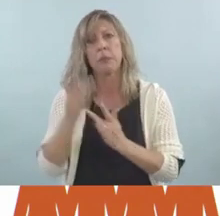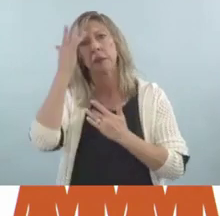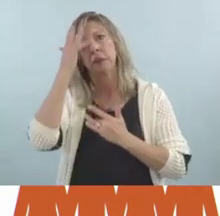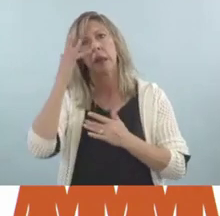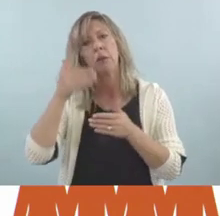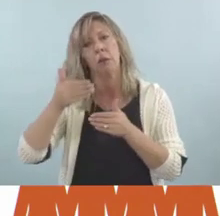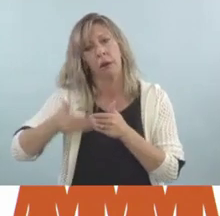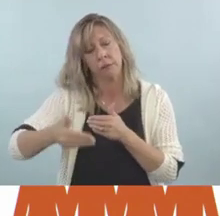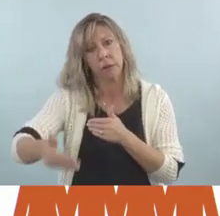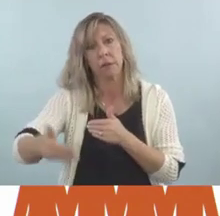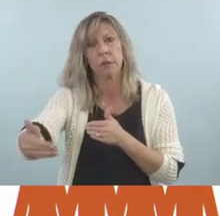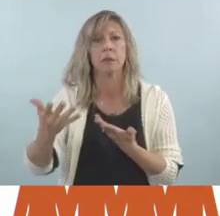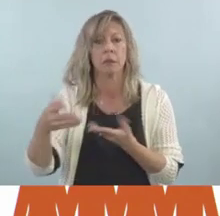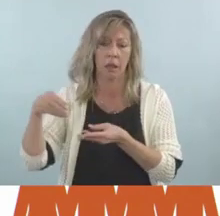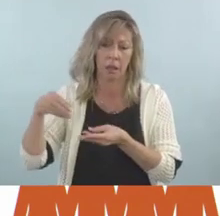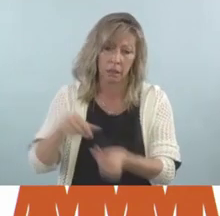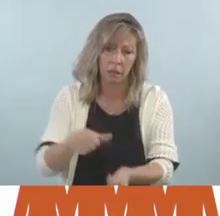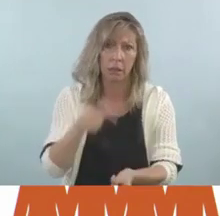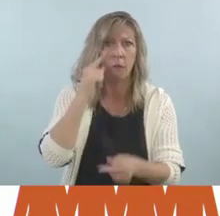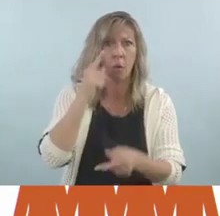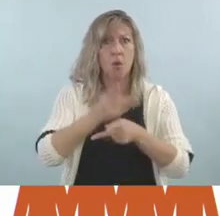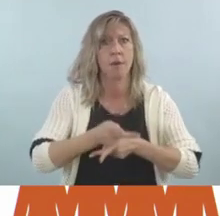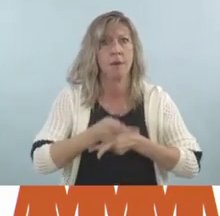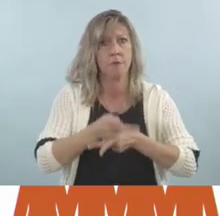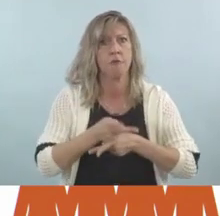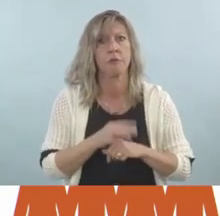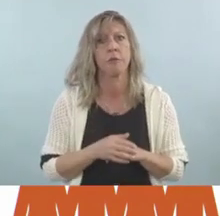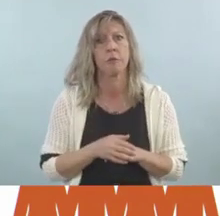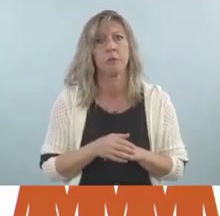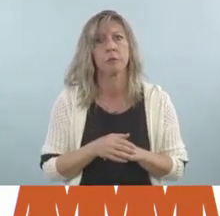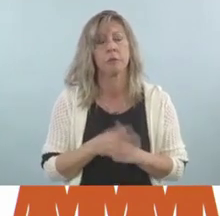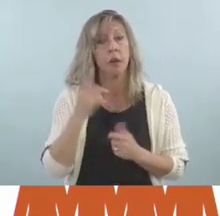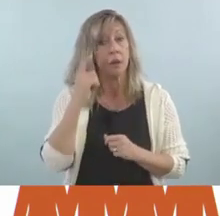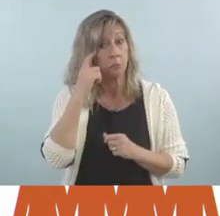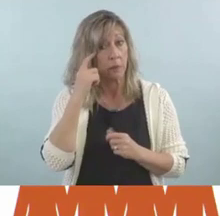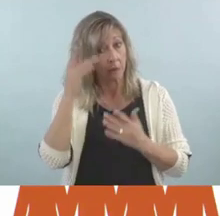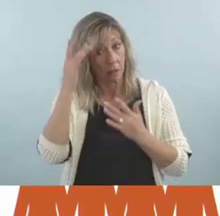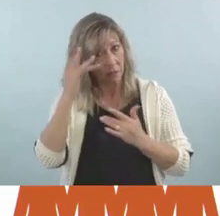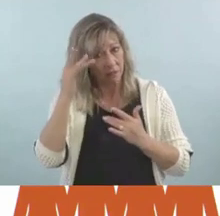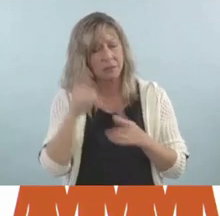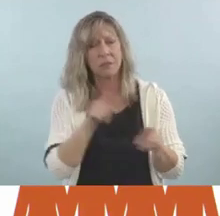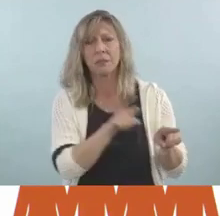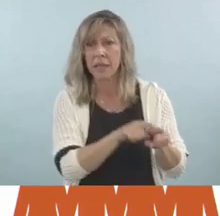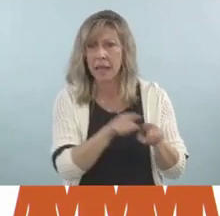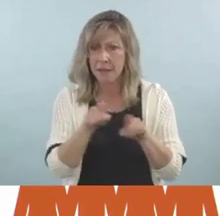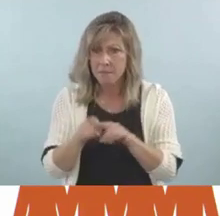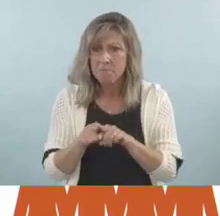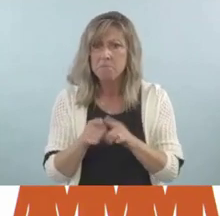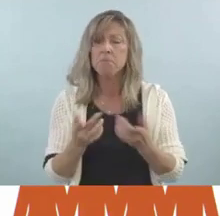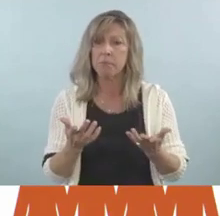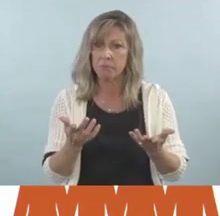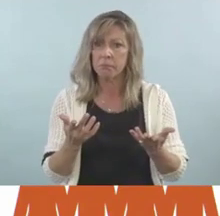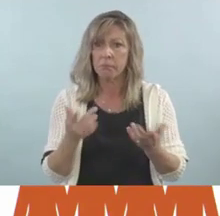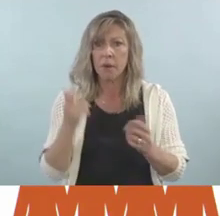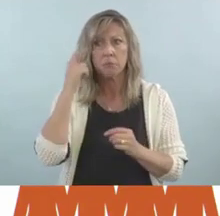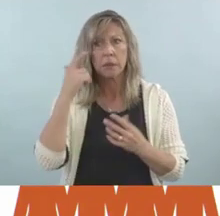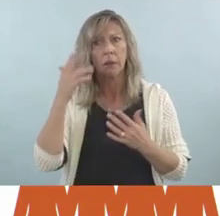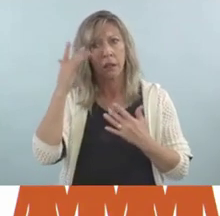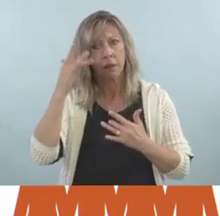illnesses. So again, if you say yes to more of those questions, you're more likely to have a mental illness.